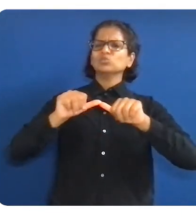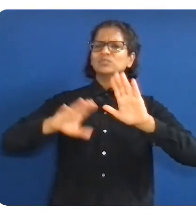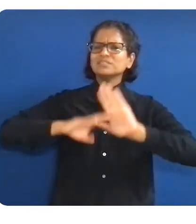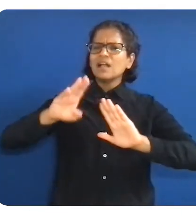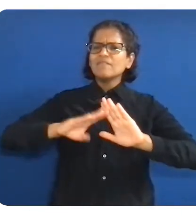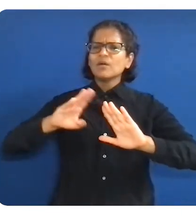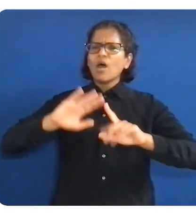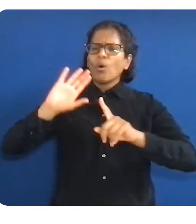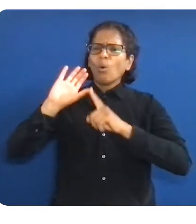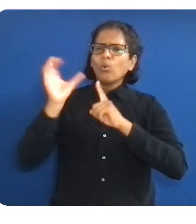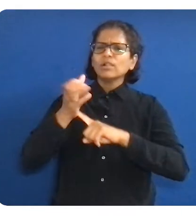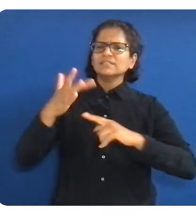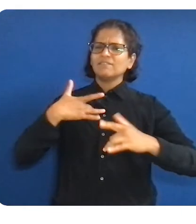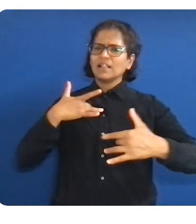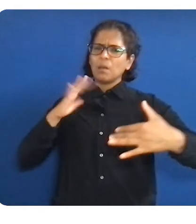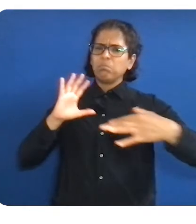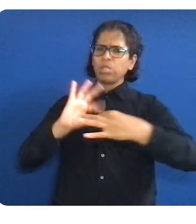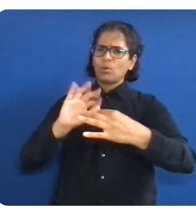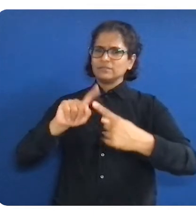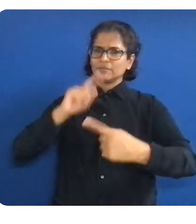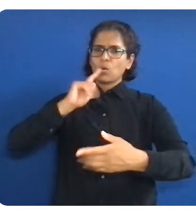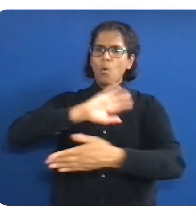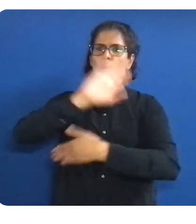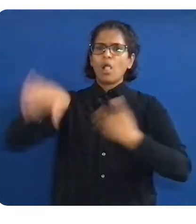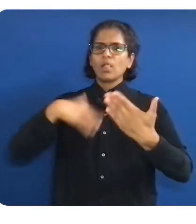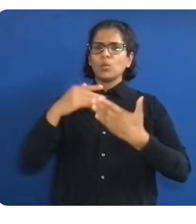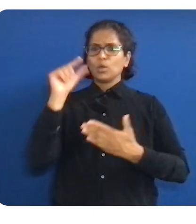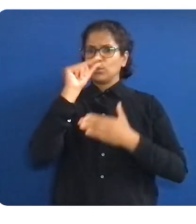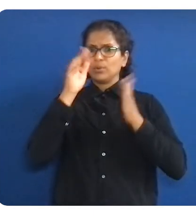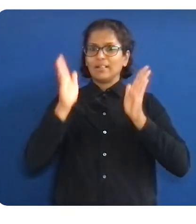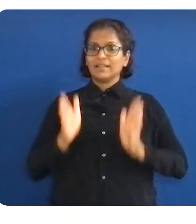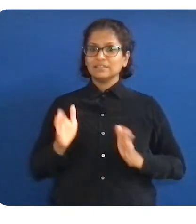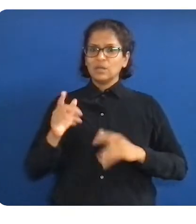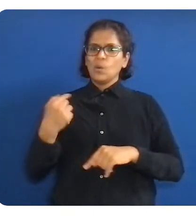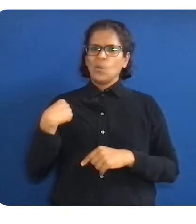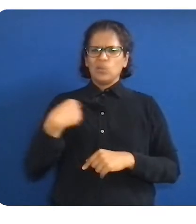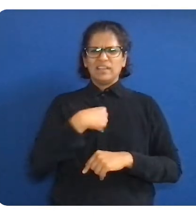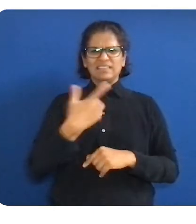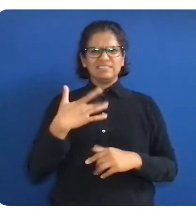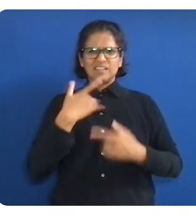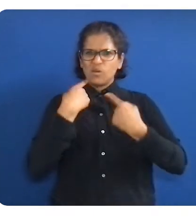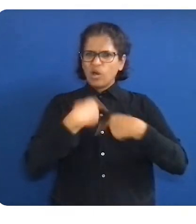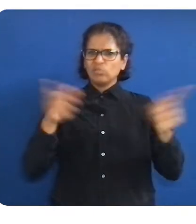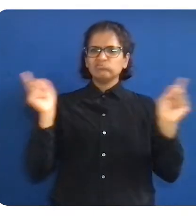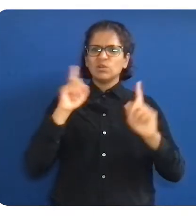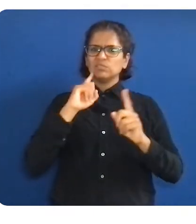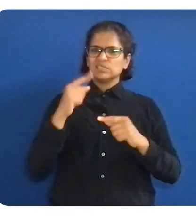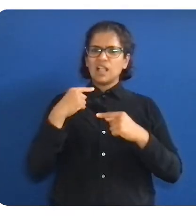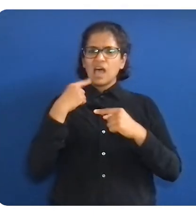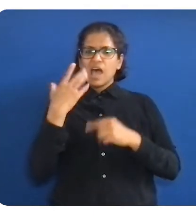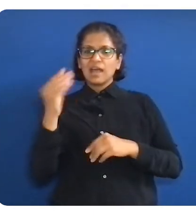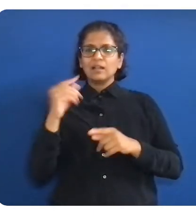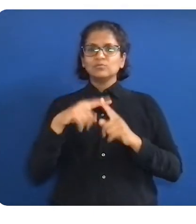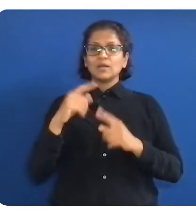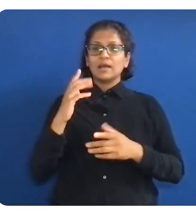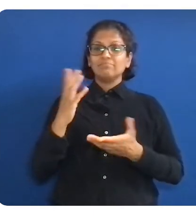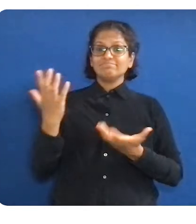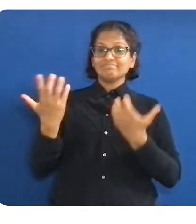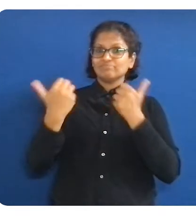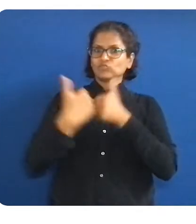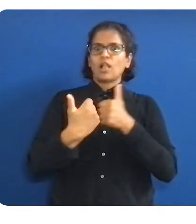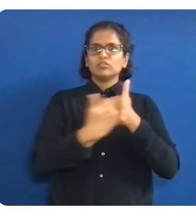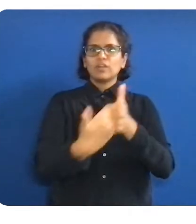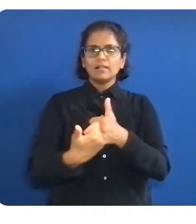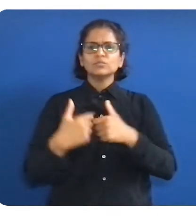So as you weigh your own strategies around engagement and retention, consider the role of allies in driving results.